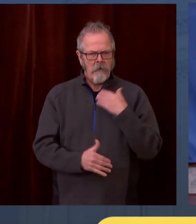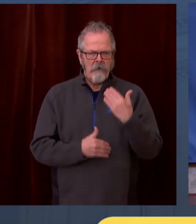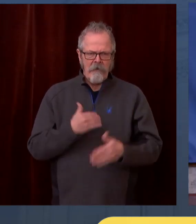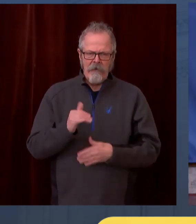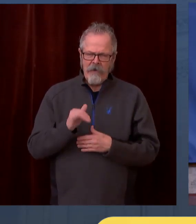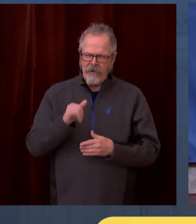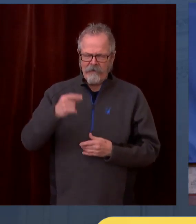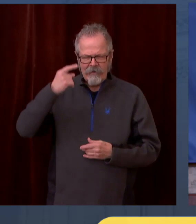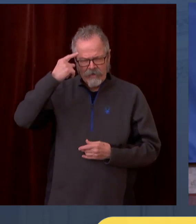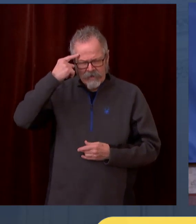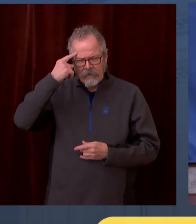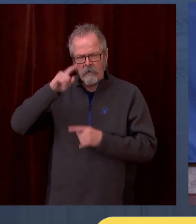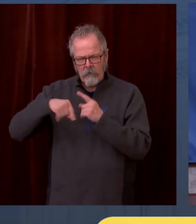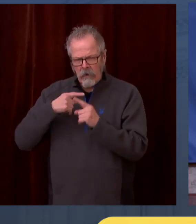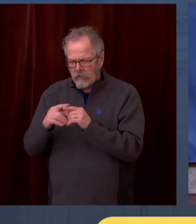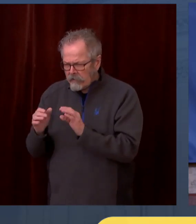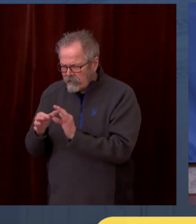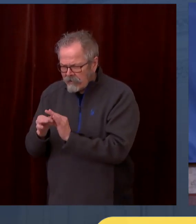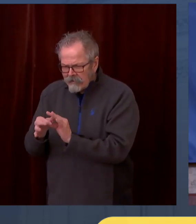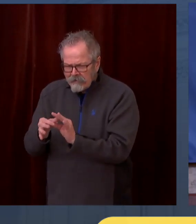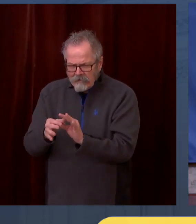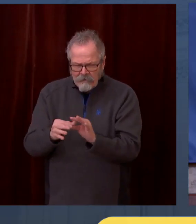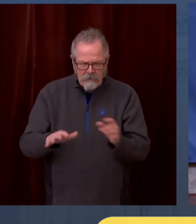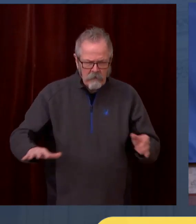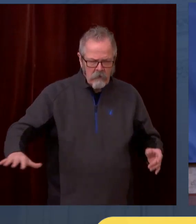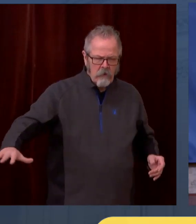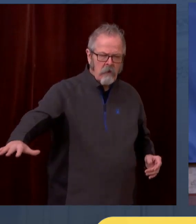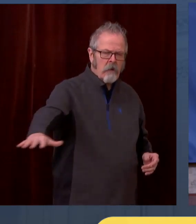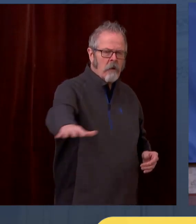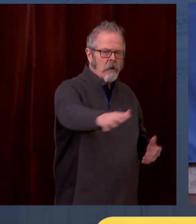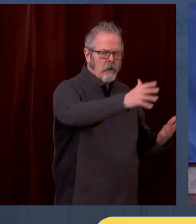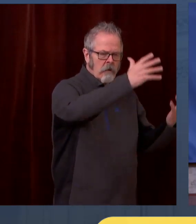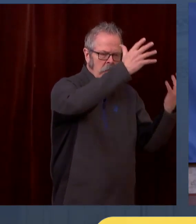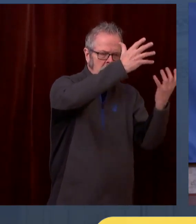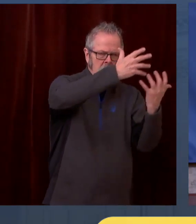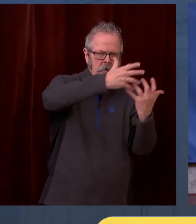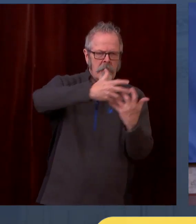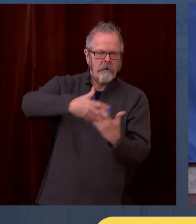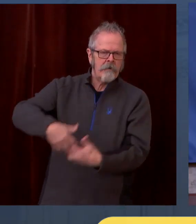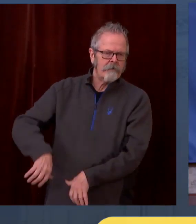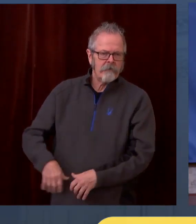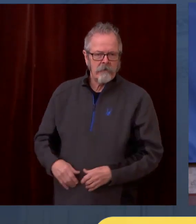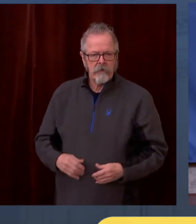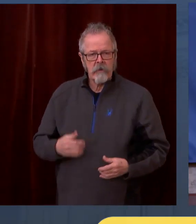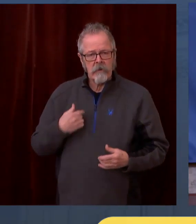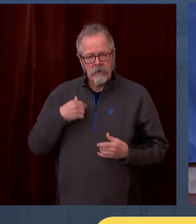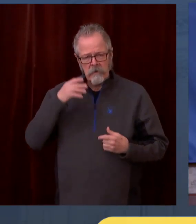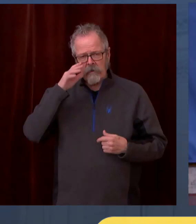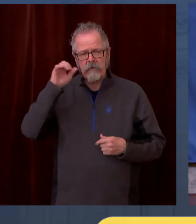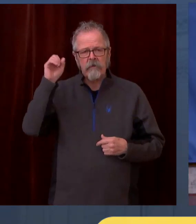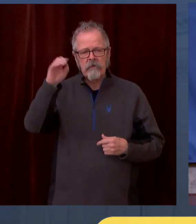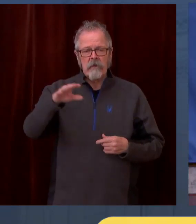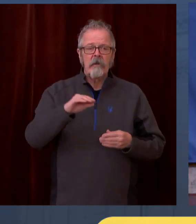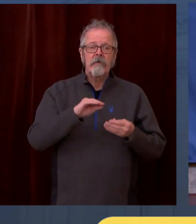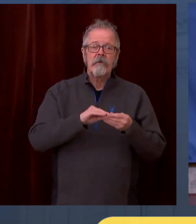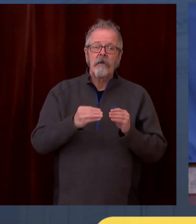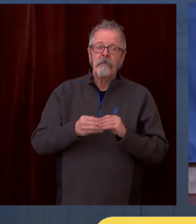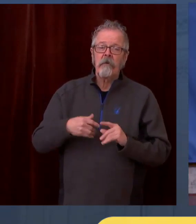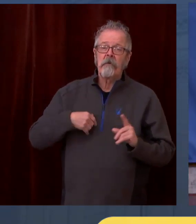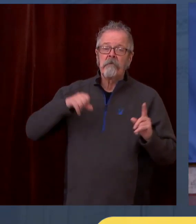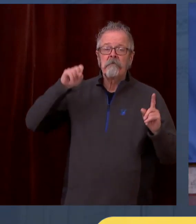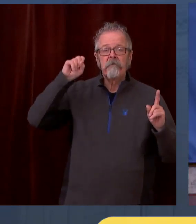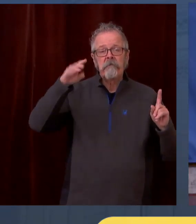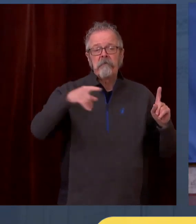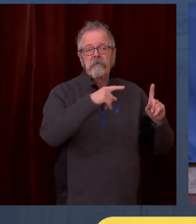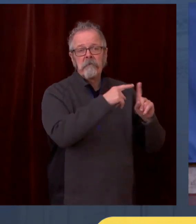So those are all things we think about. There's no one single metric that I can give you. All of those things play a role in our judgment.